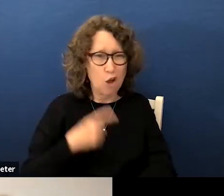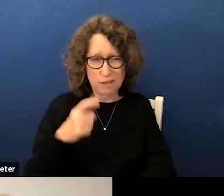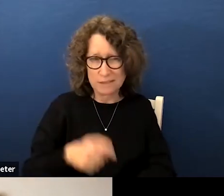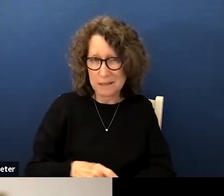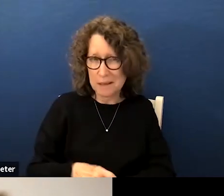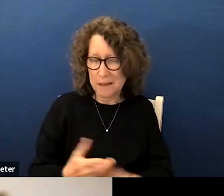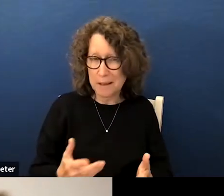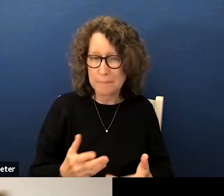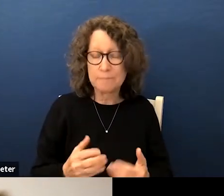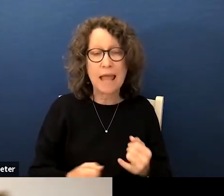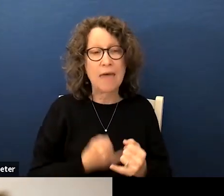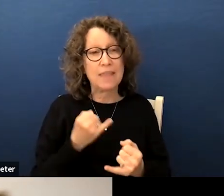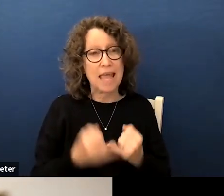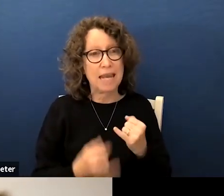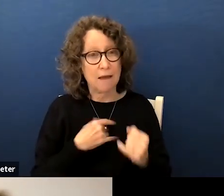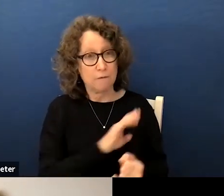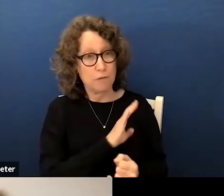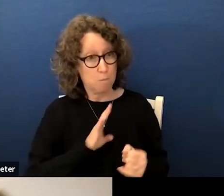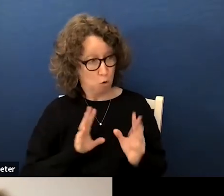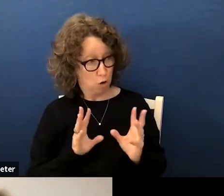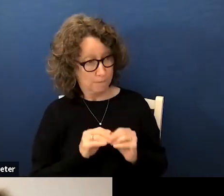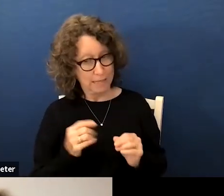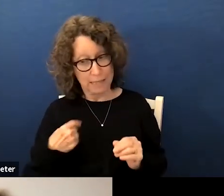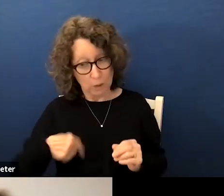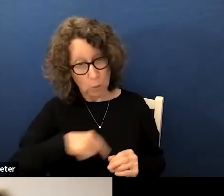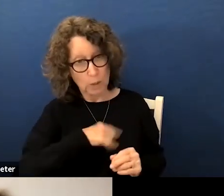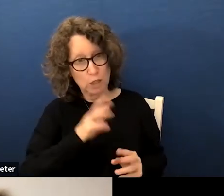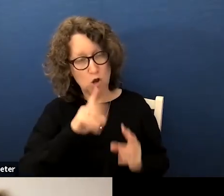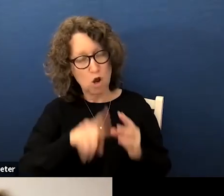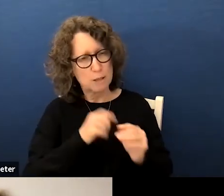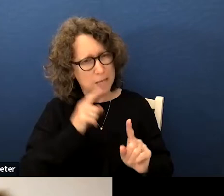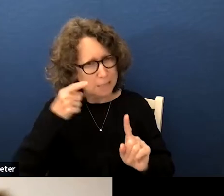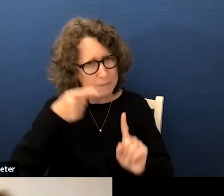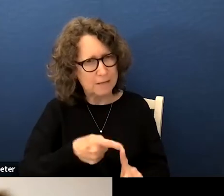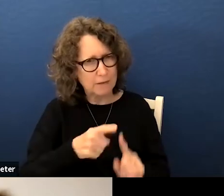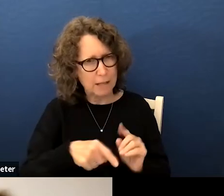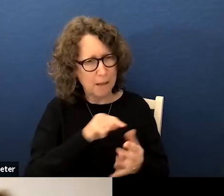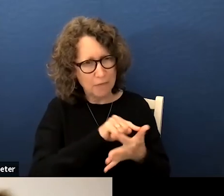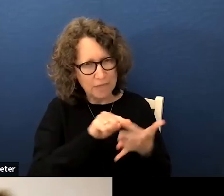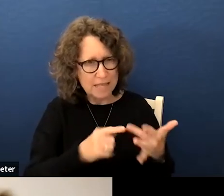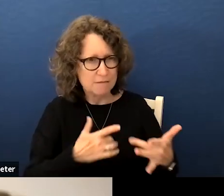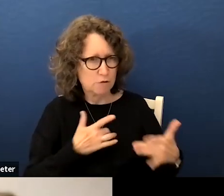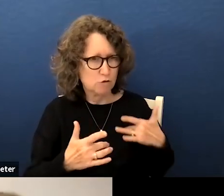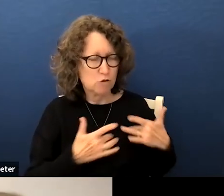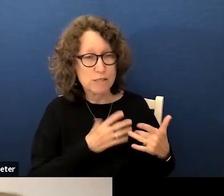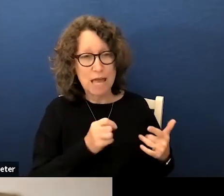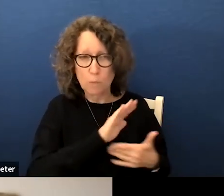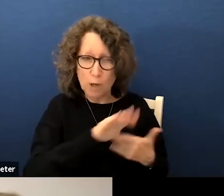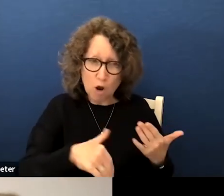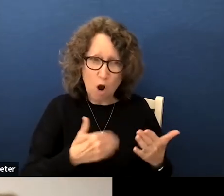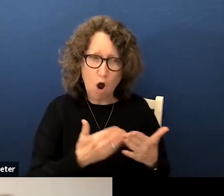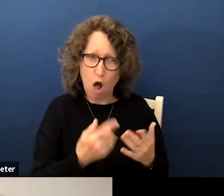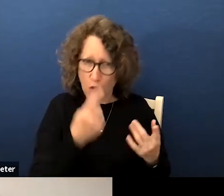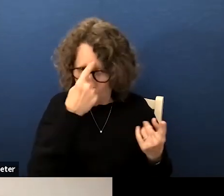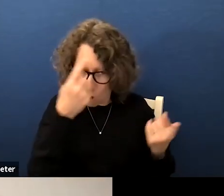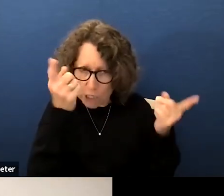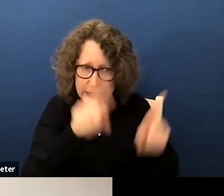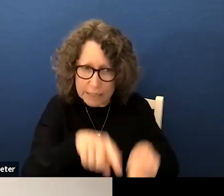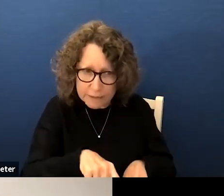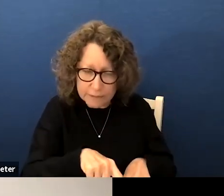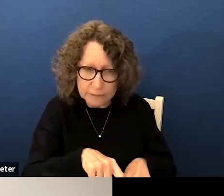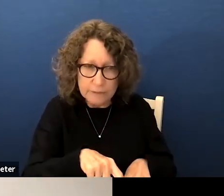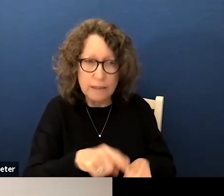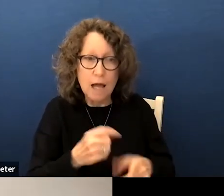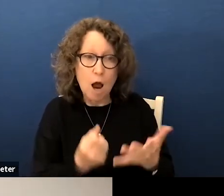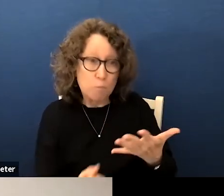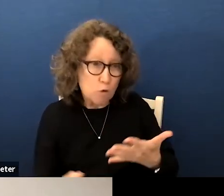at the end of the board meeting we talked about very specifically these concerns and we all are in agreement that the